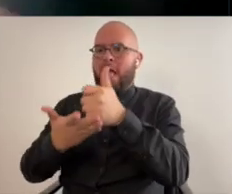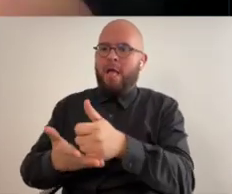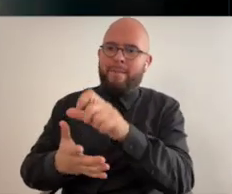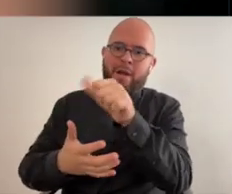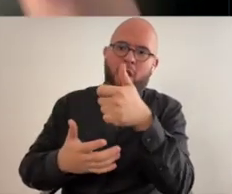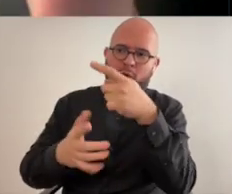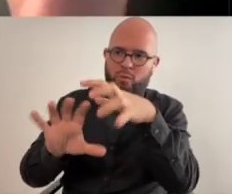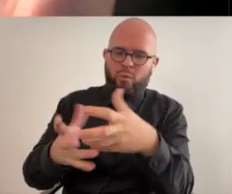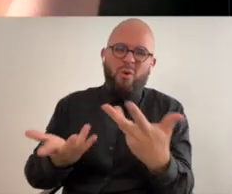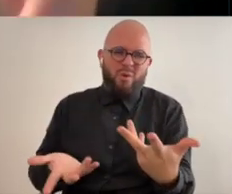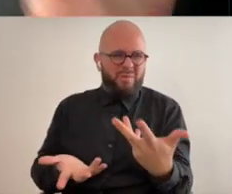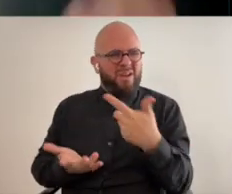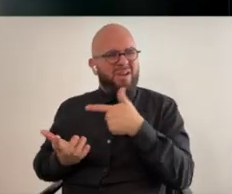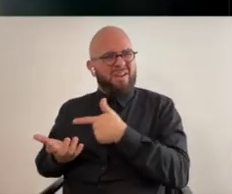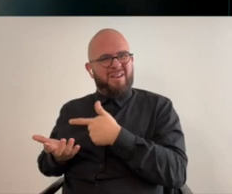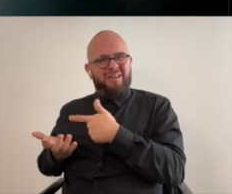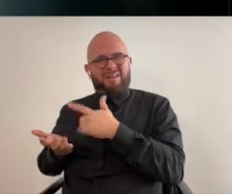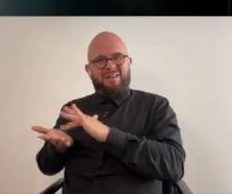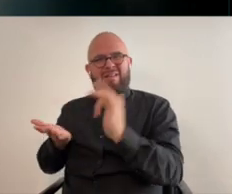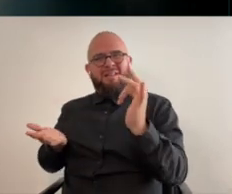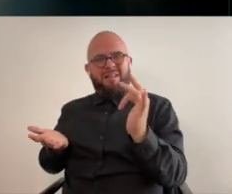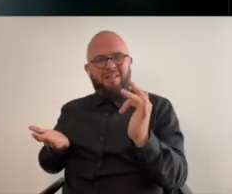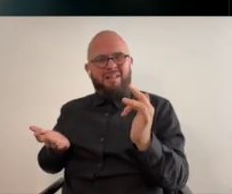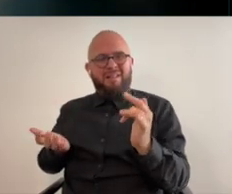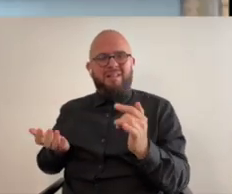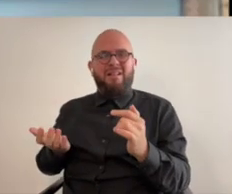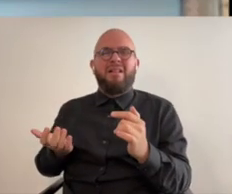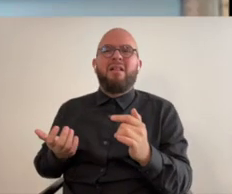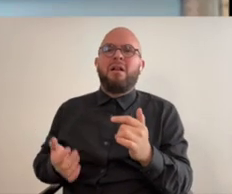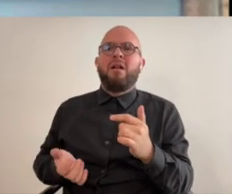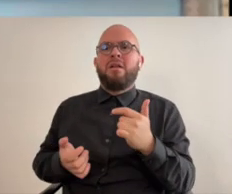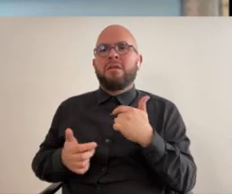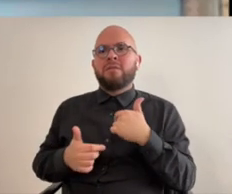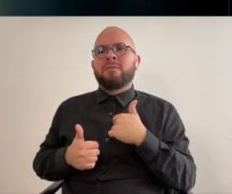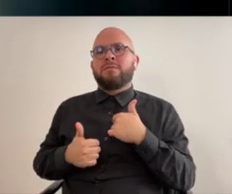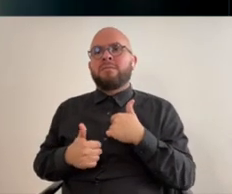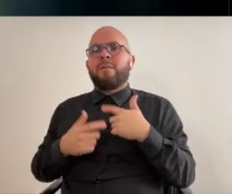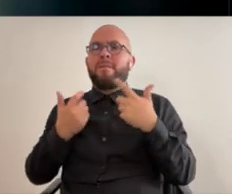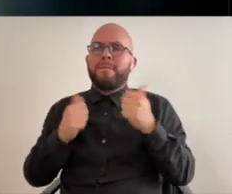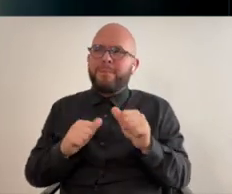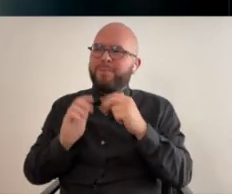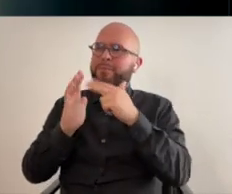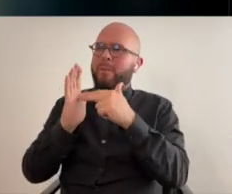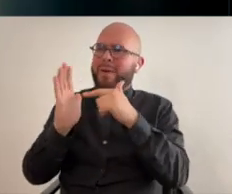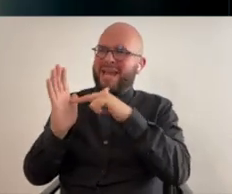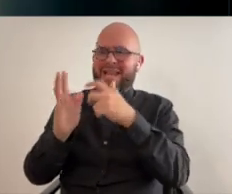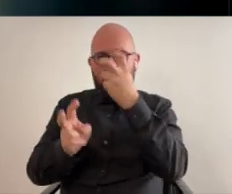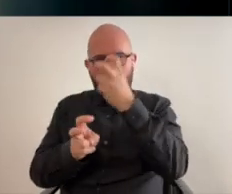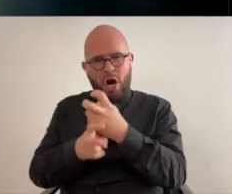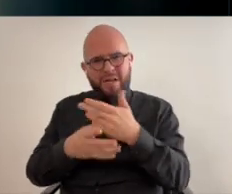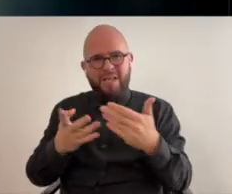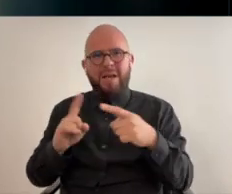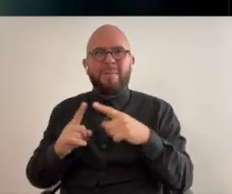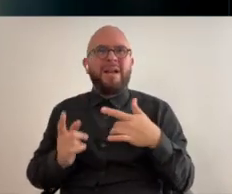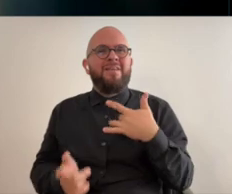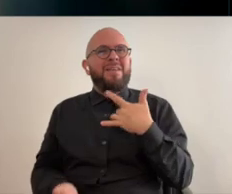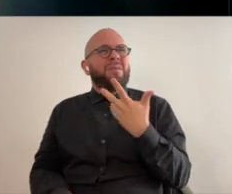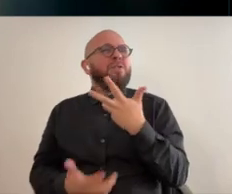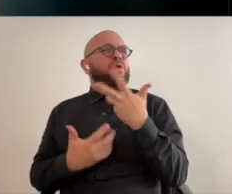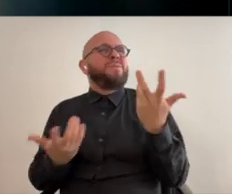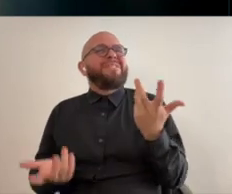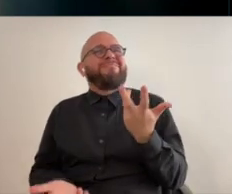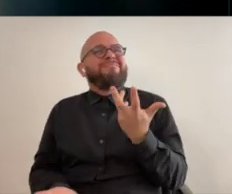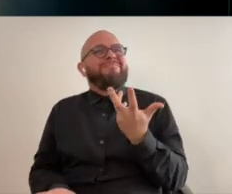and help another at this group's expense yeah and i tried to paint about the hard stuff but it was